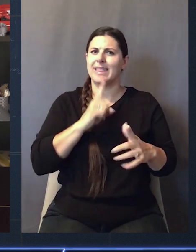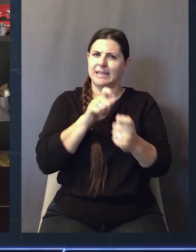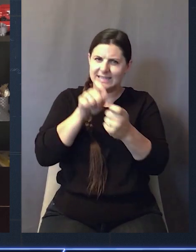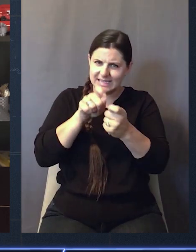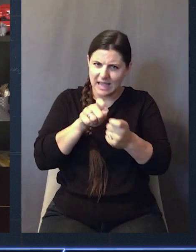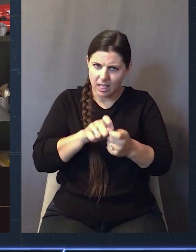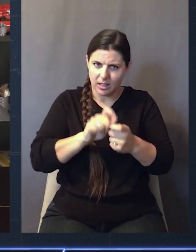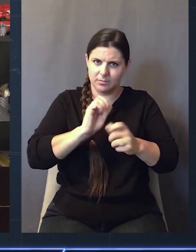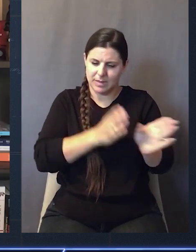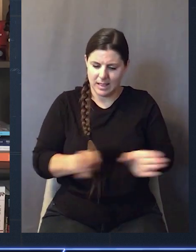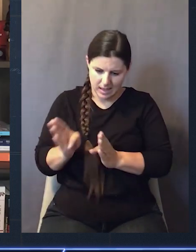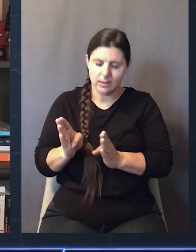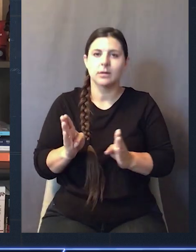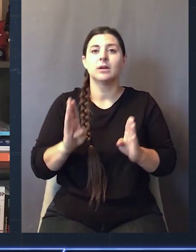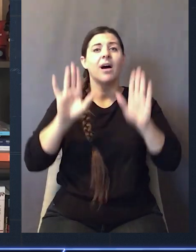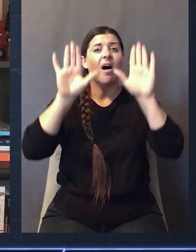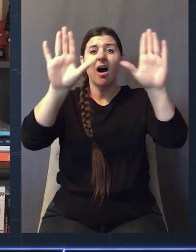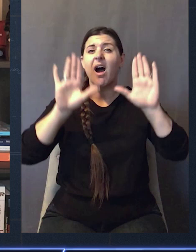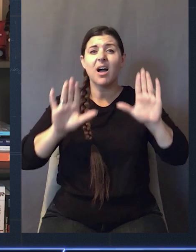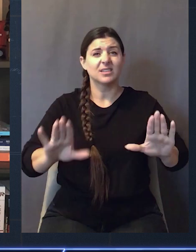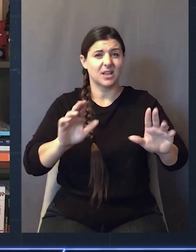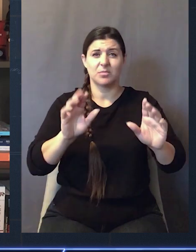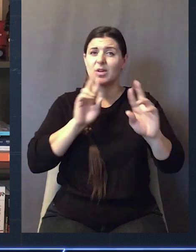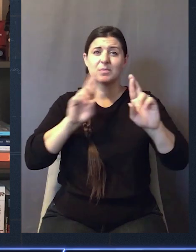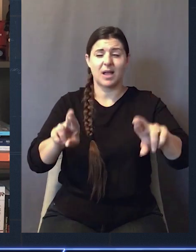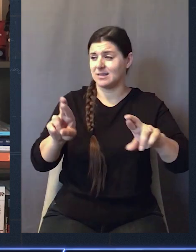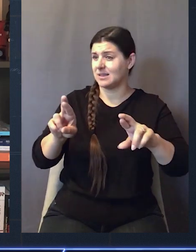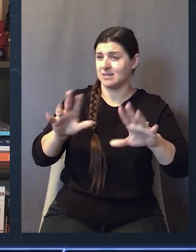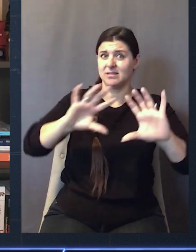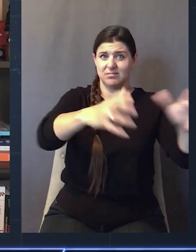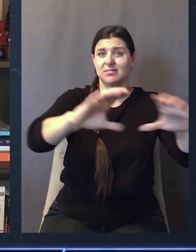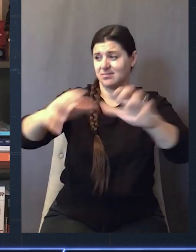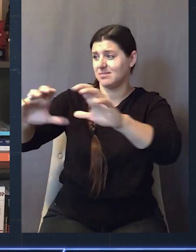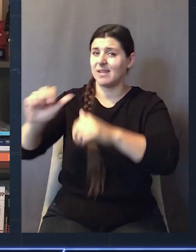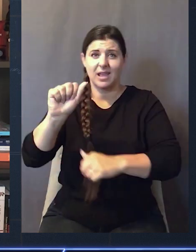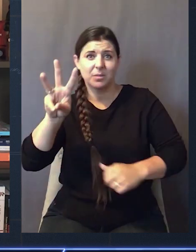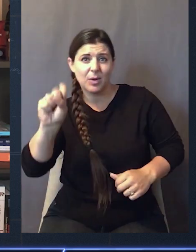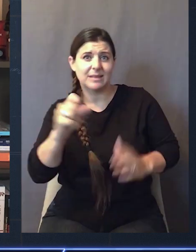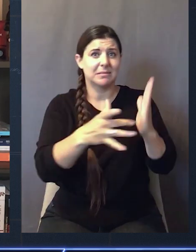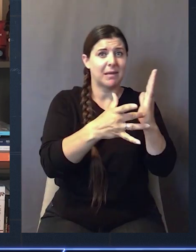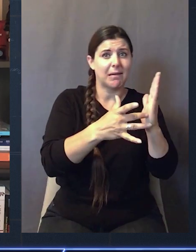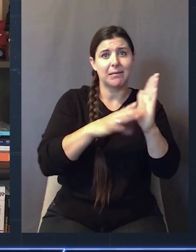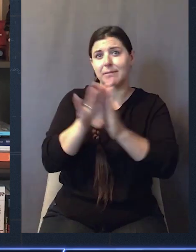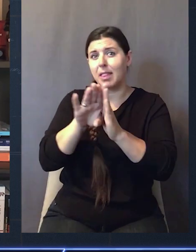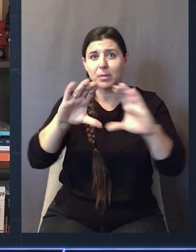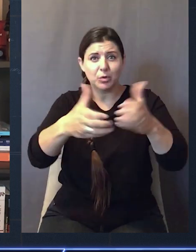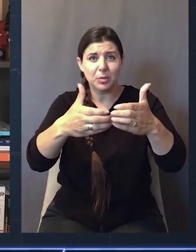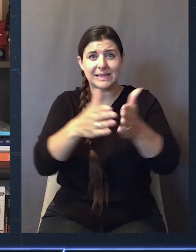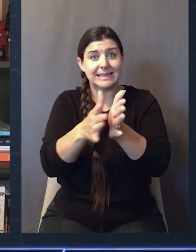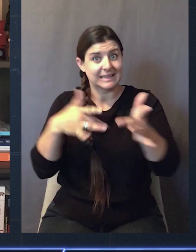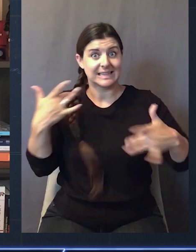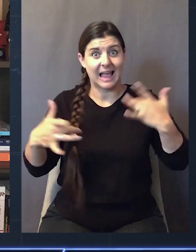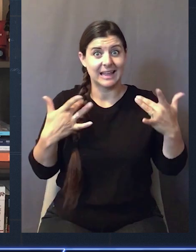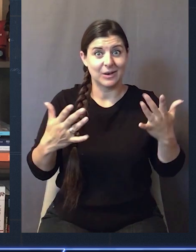detailed calendar together. Got a ton of awesome responses from AWS and tech and developer user groups all